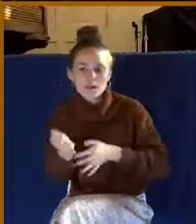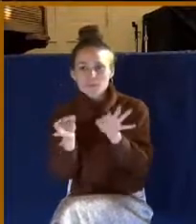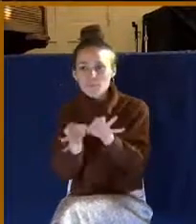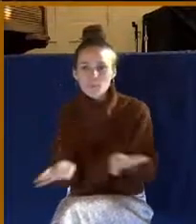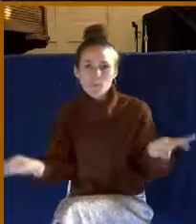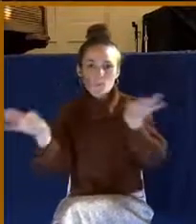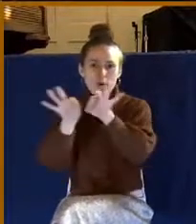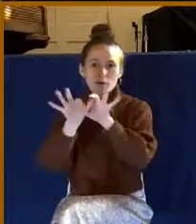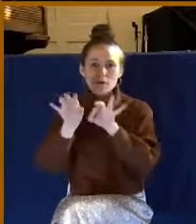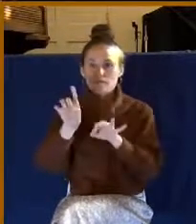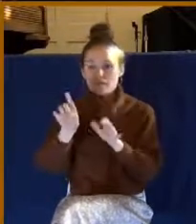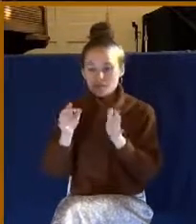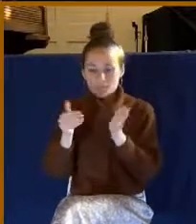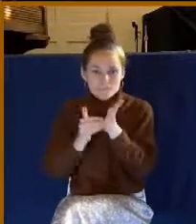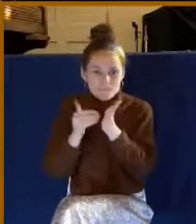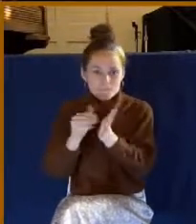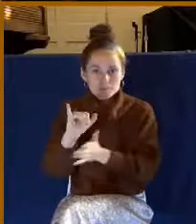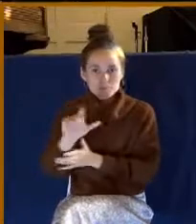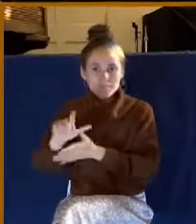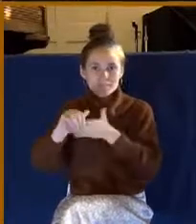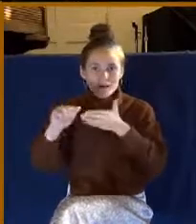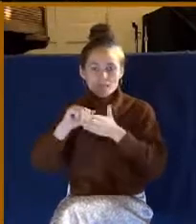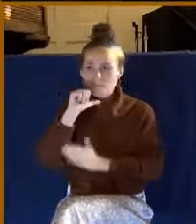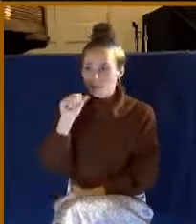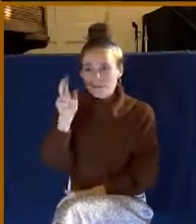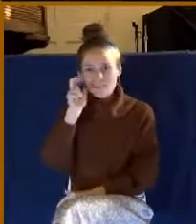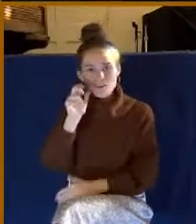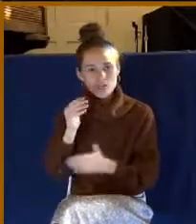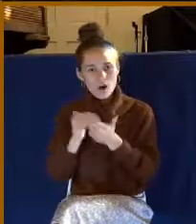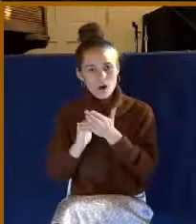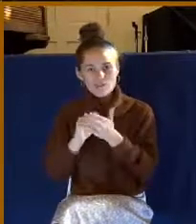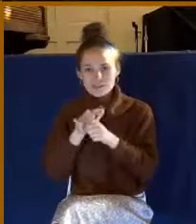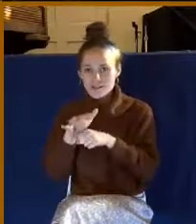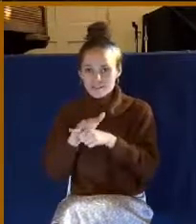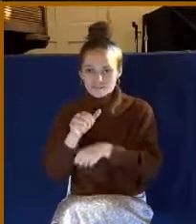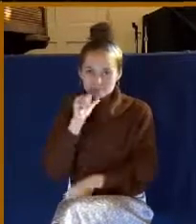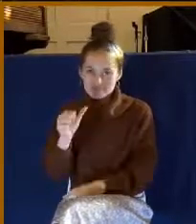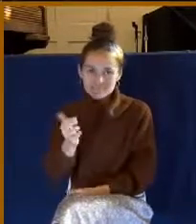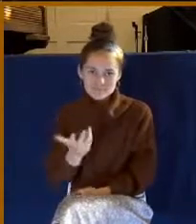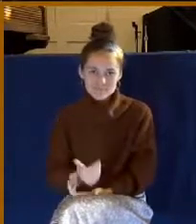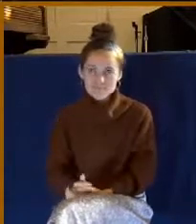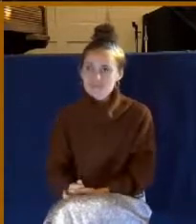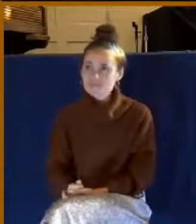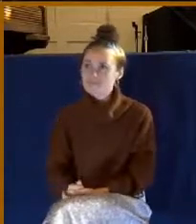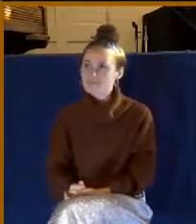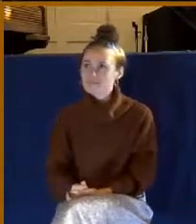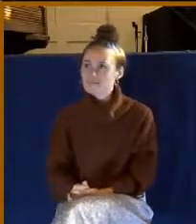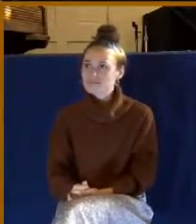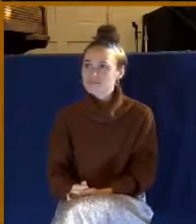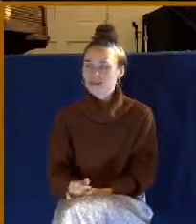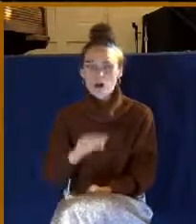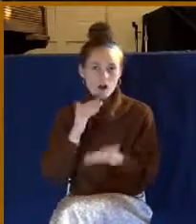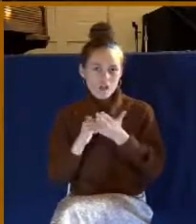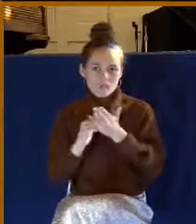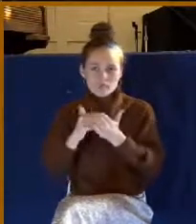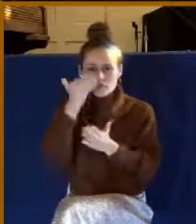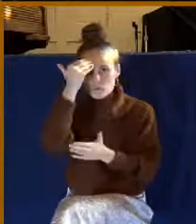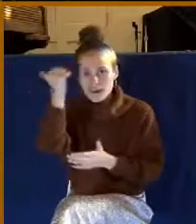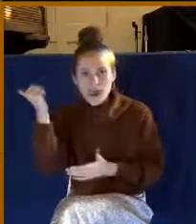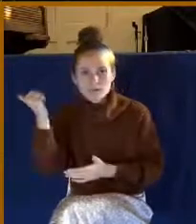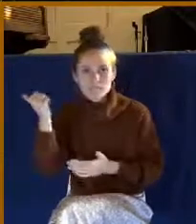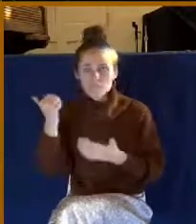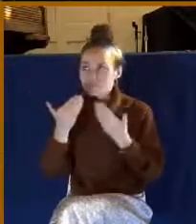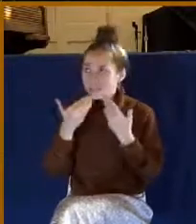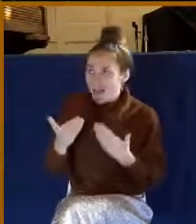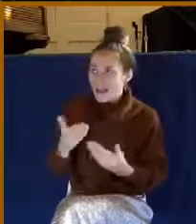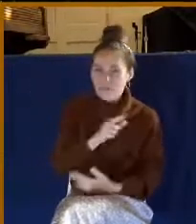It's a word that we don't hear often enough. It's a word that too often it's forgotten. I